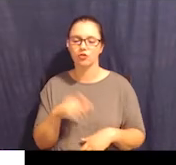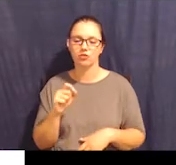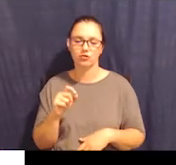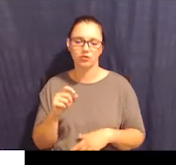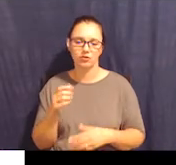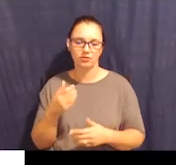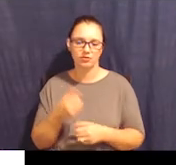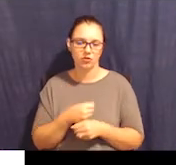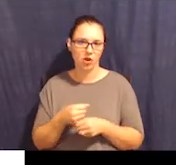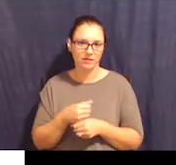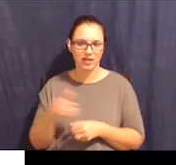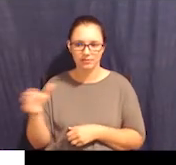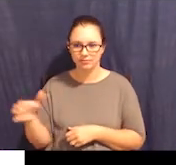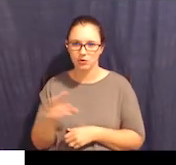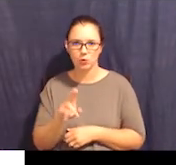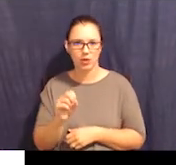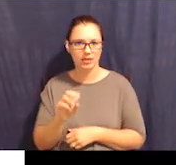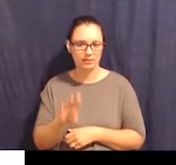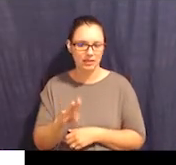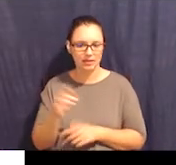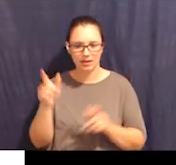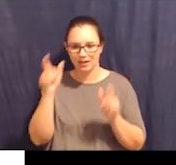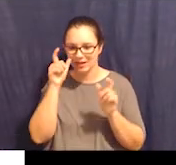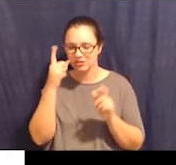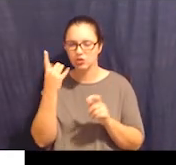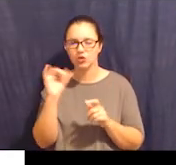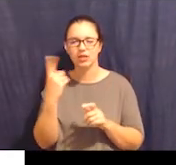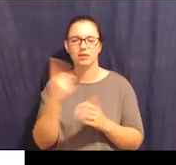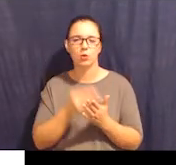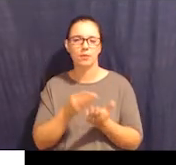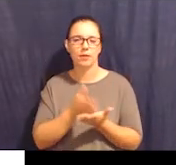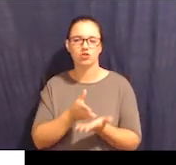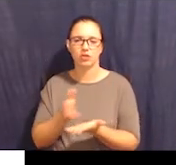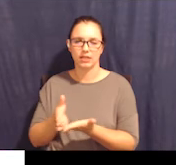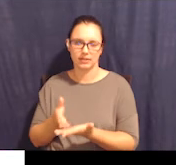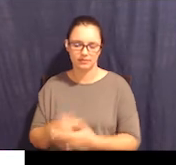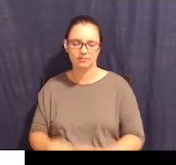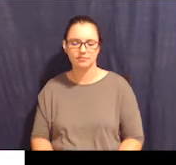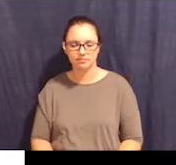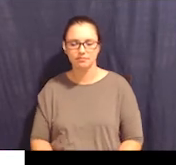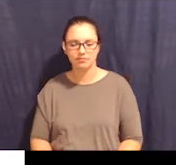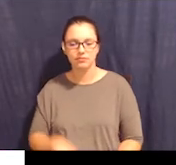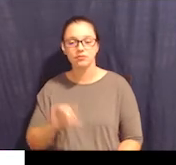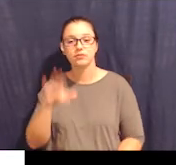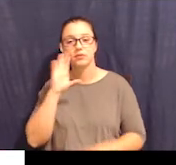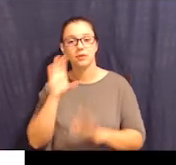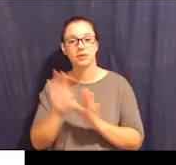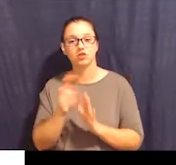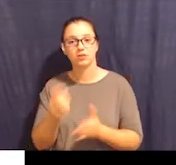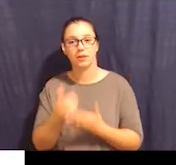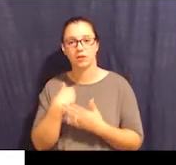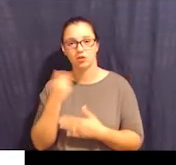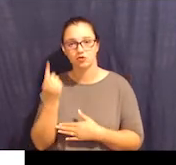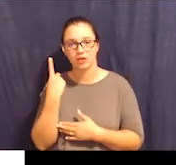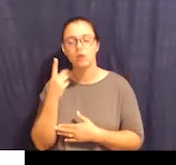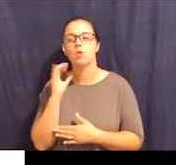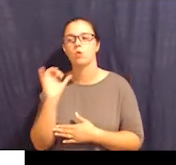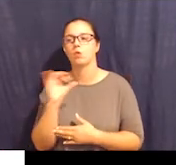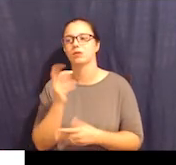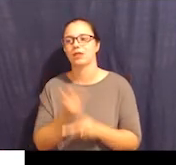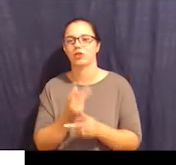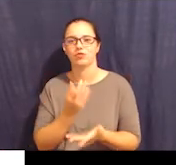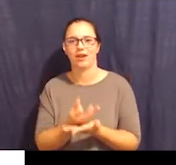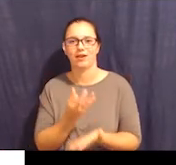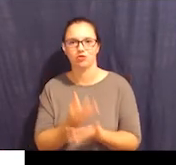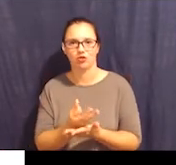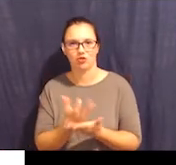budgeting, right? And so that picture helps me understand, oh, taking care of my financial affairs, right? Okay, cool. So it helps to